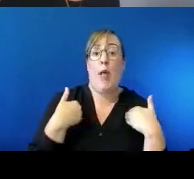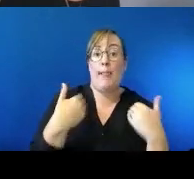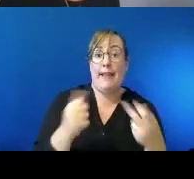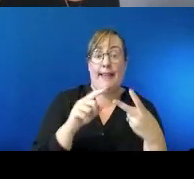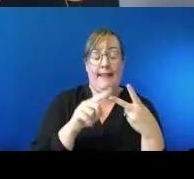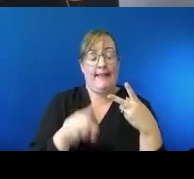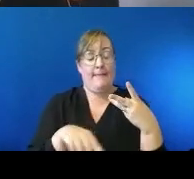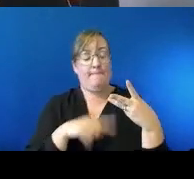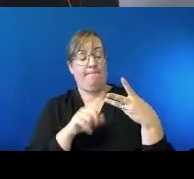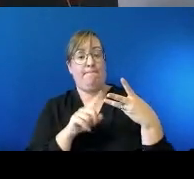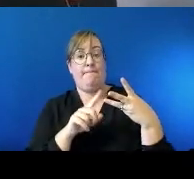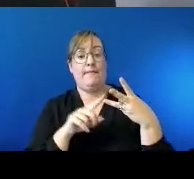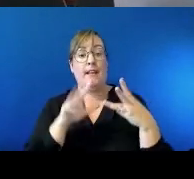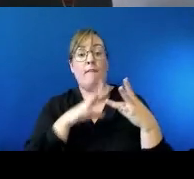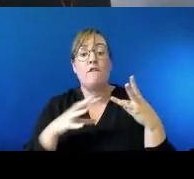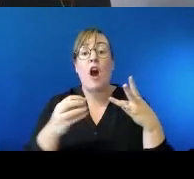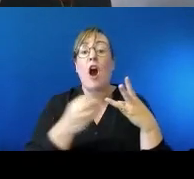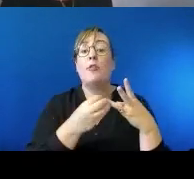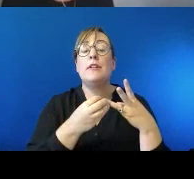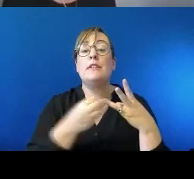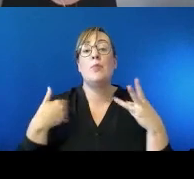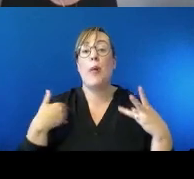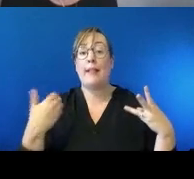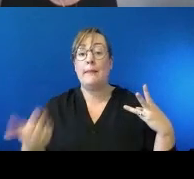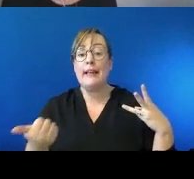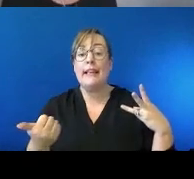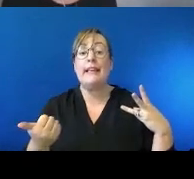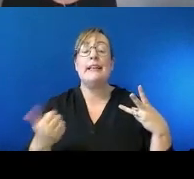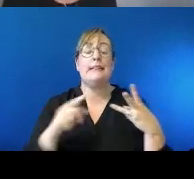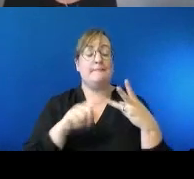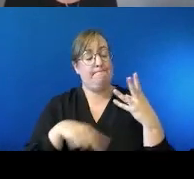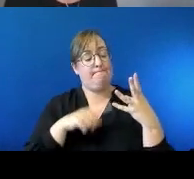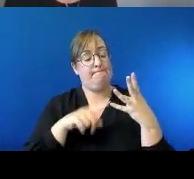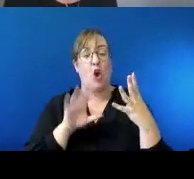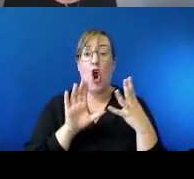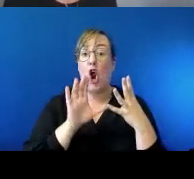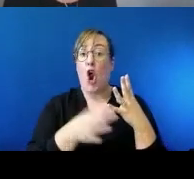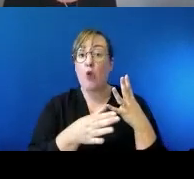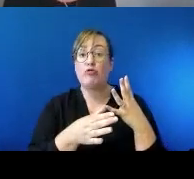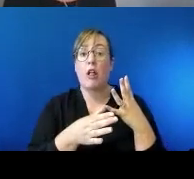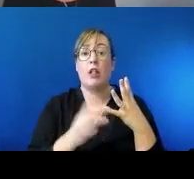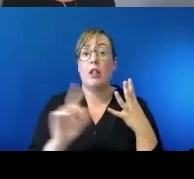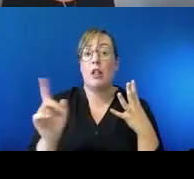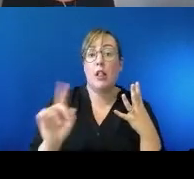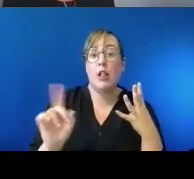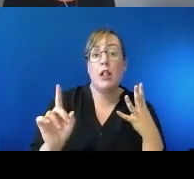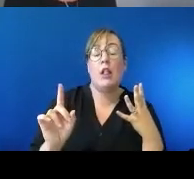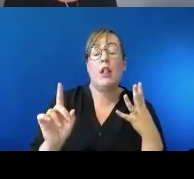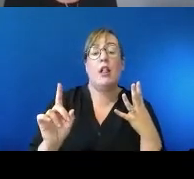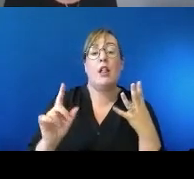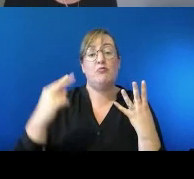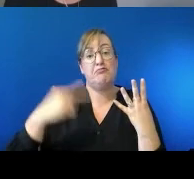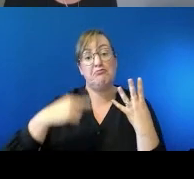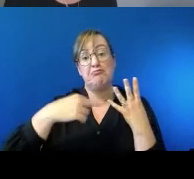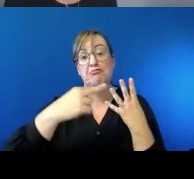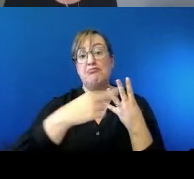the environmental what might be the human and cultural uh arrangements or aspects uh in that